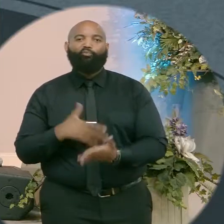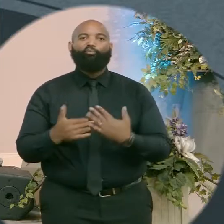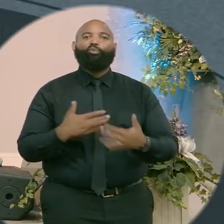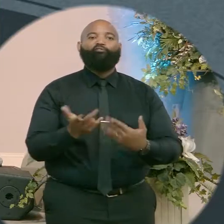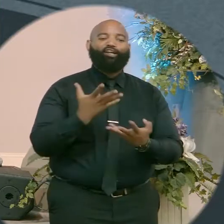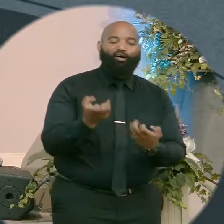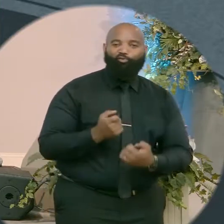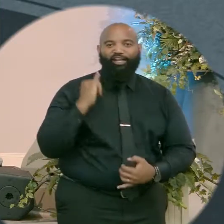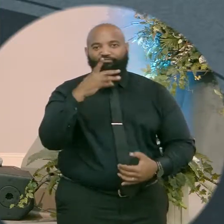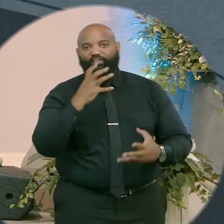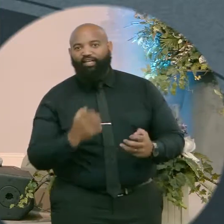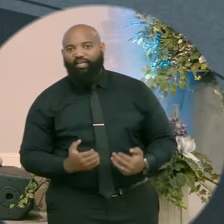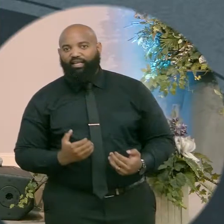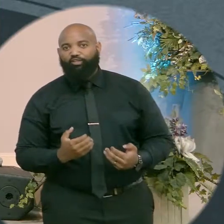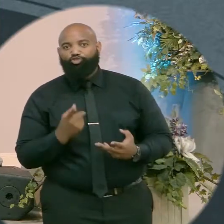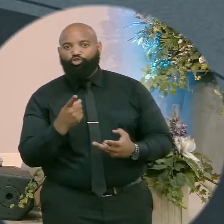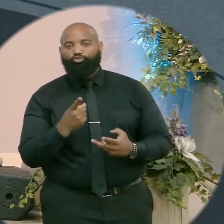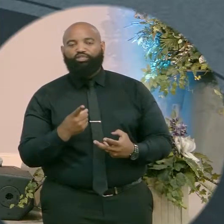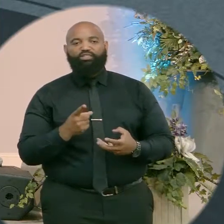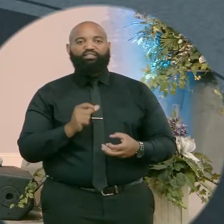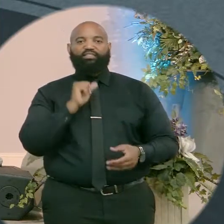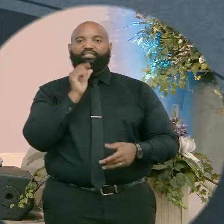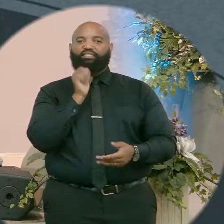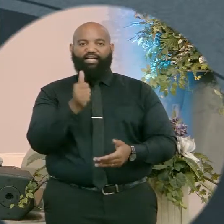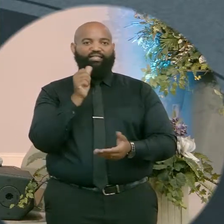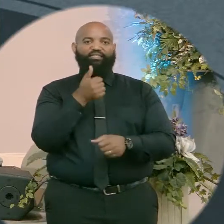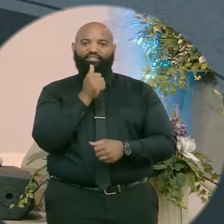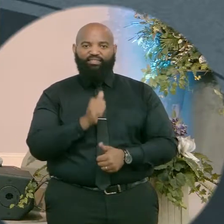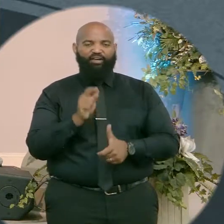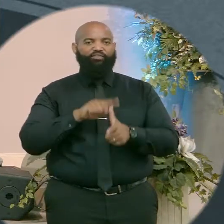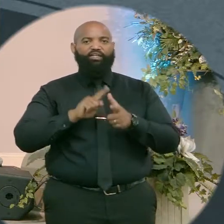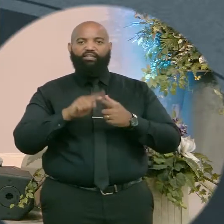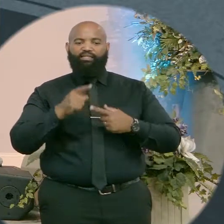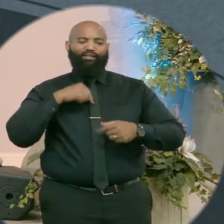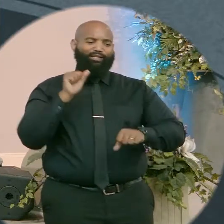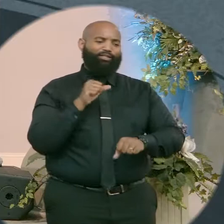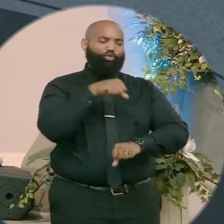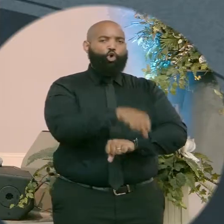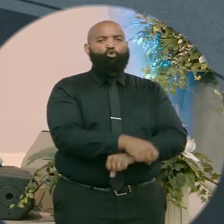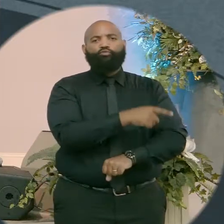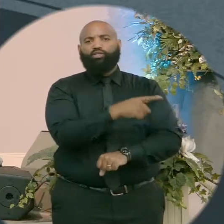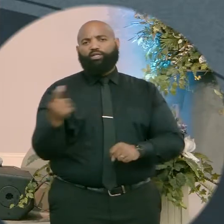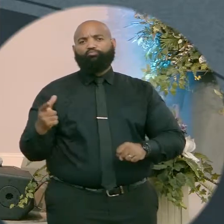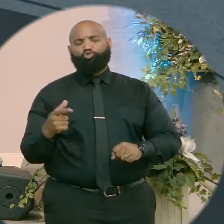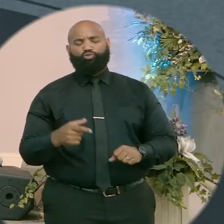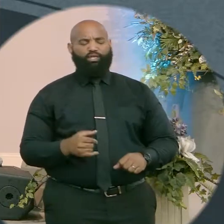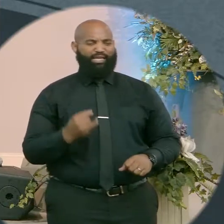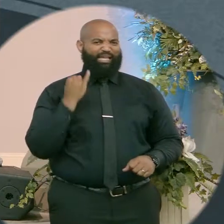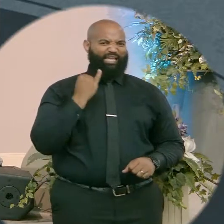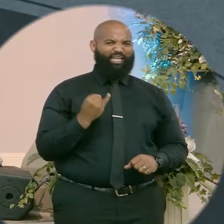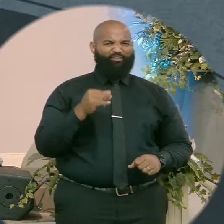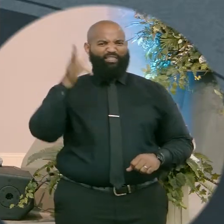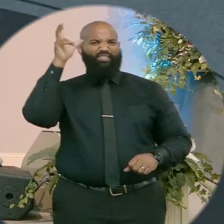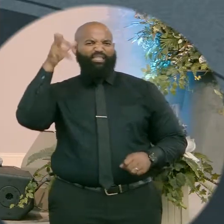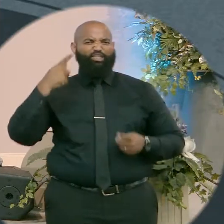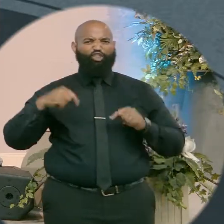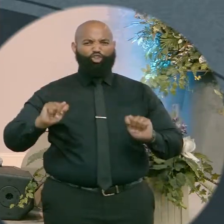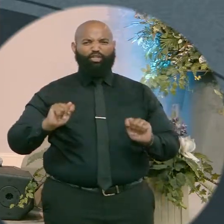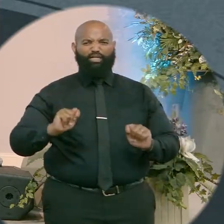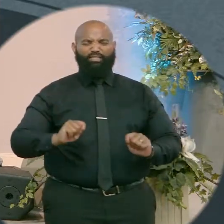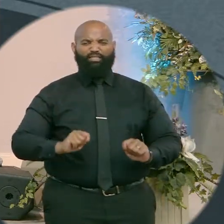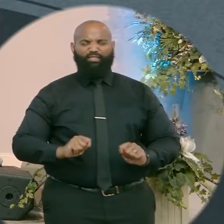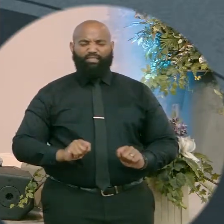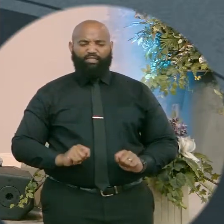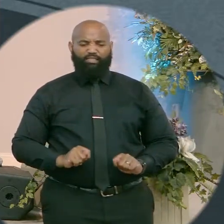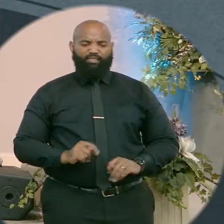get you to avoid going through, if I can get you to avoid pressing on, if I can get you to cut a